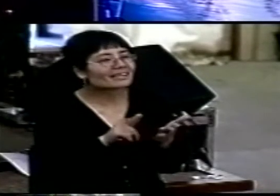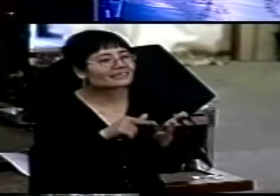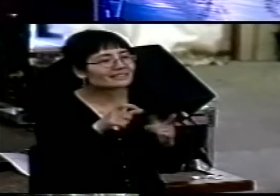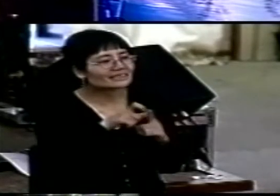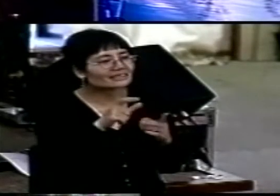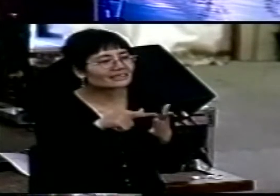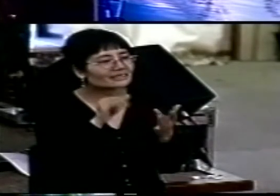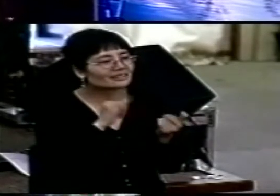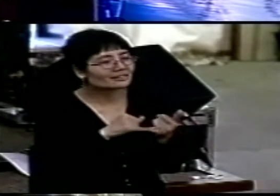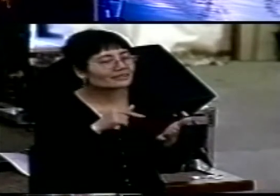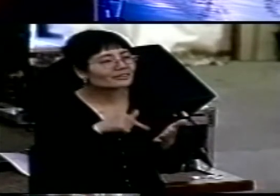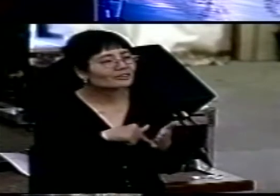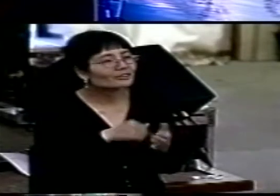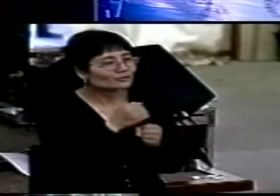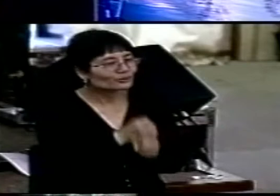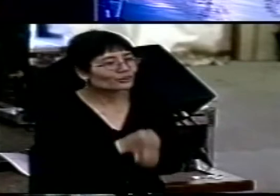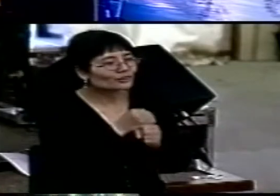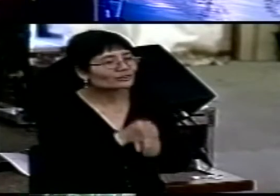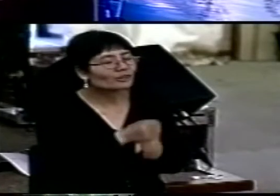Anglicans were off the map, totally.